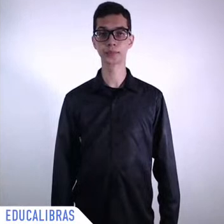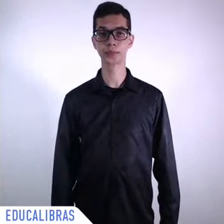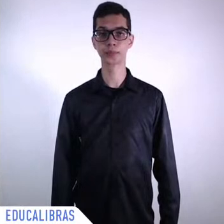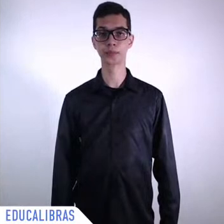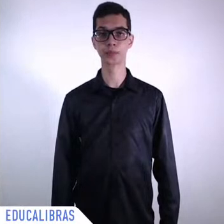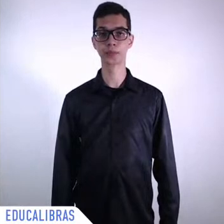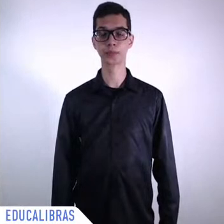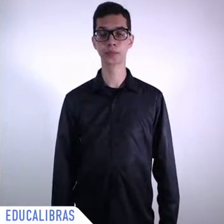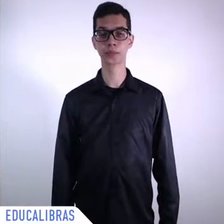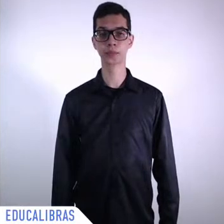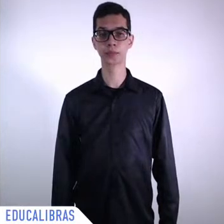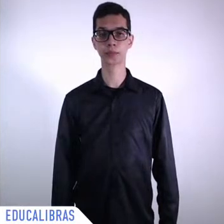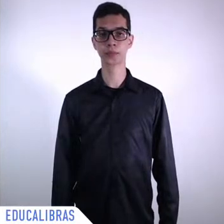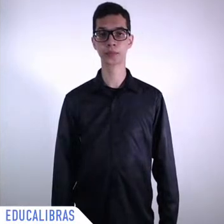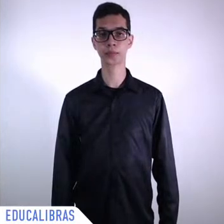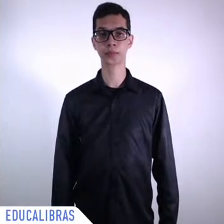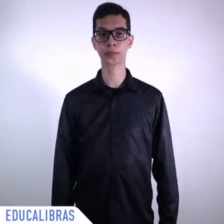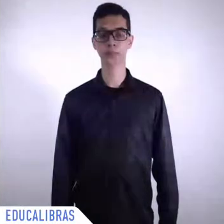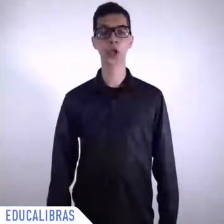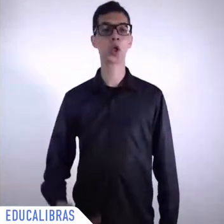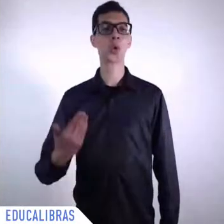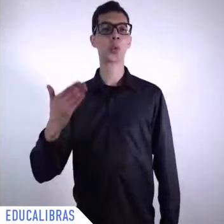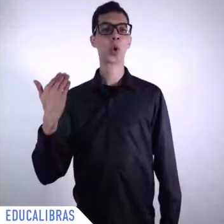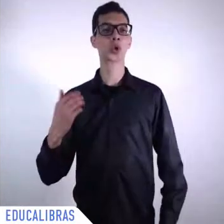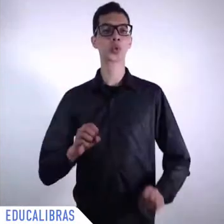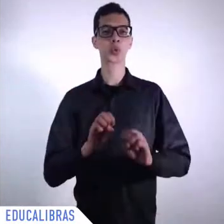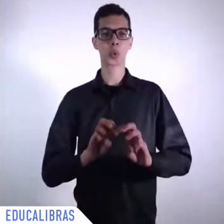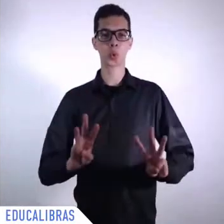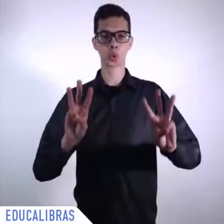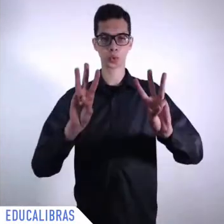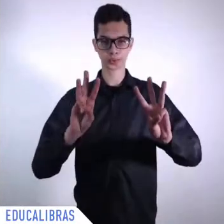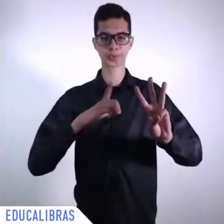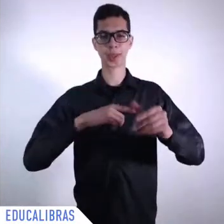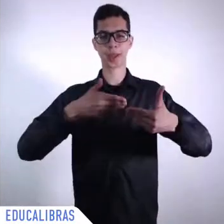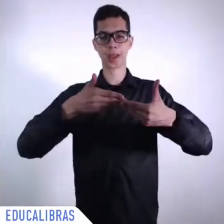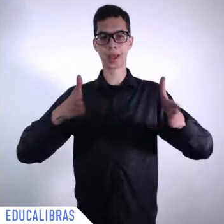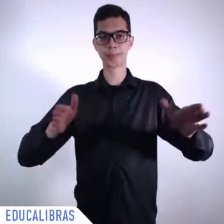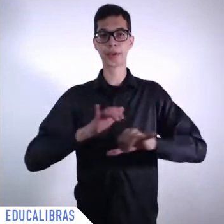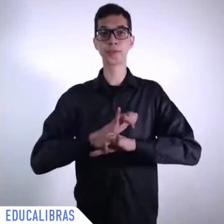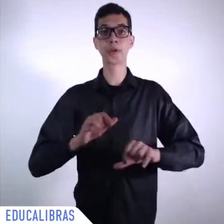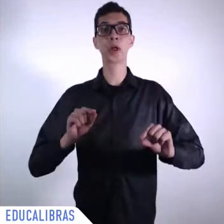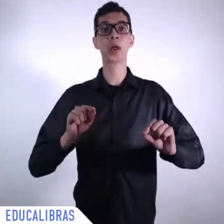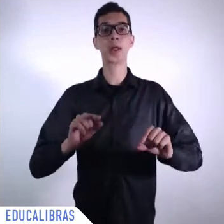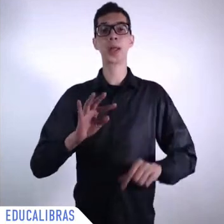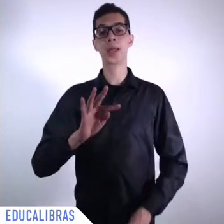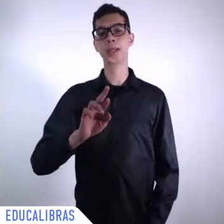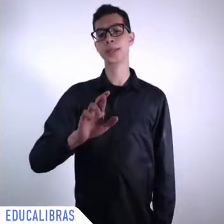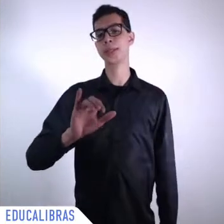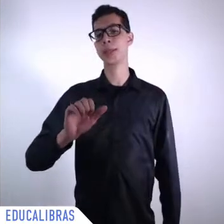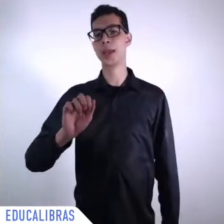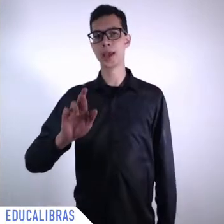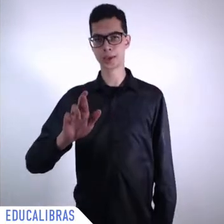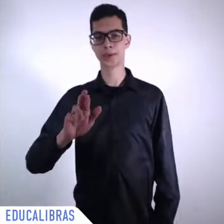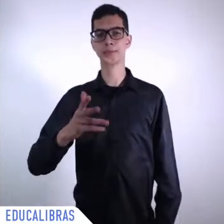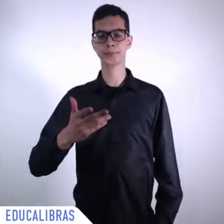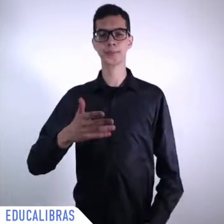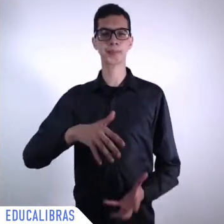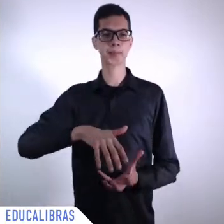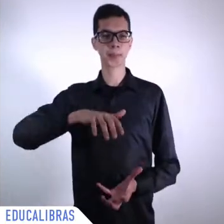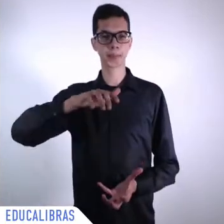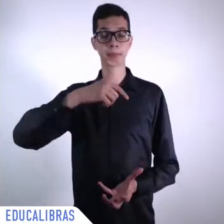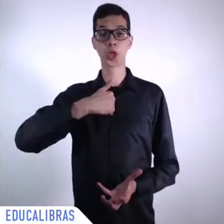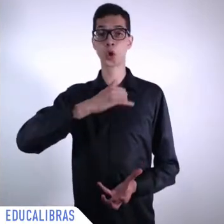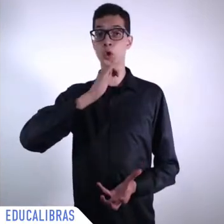totally in favor, of course, in avoiding proliferation, but I don't think this is enough. And actually, even